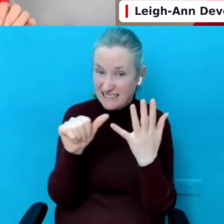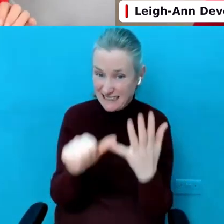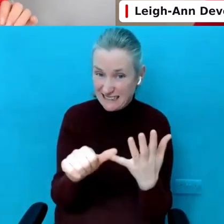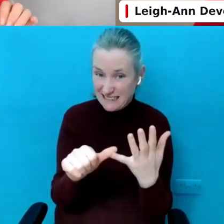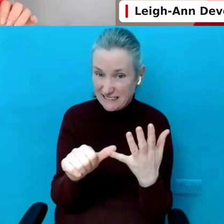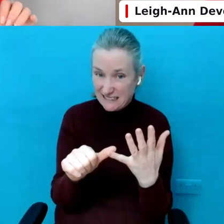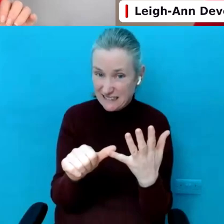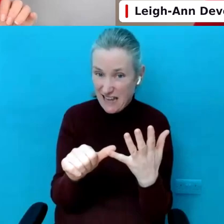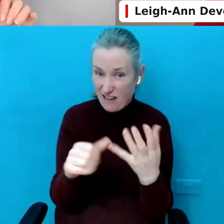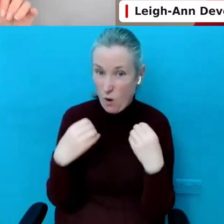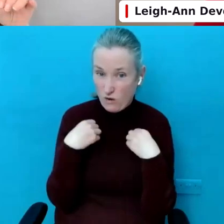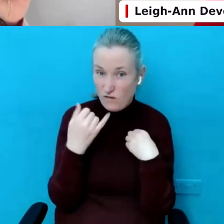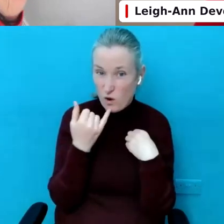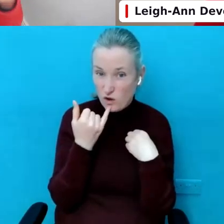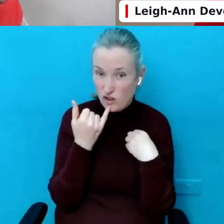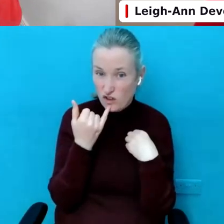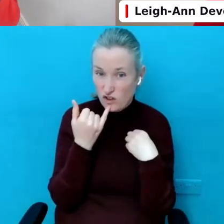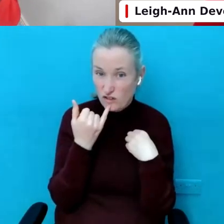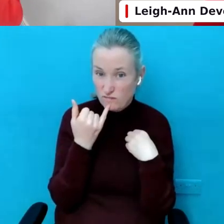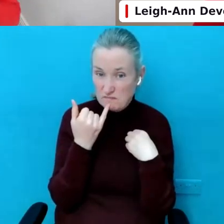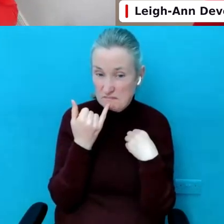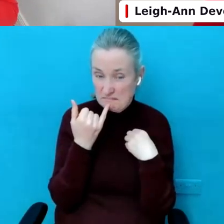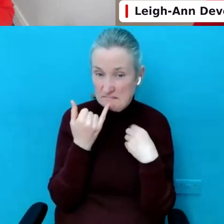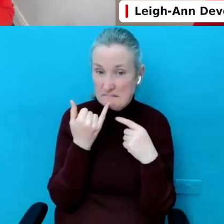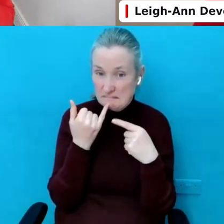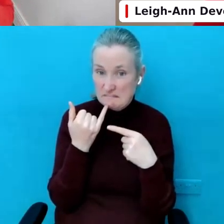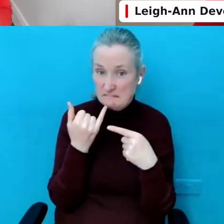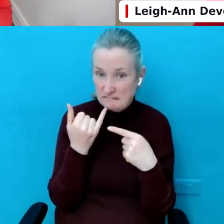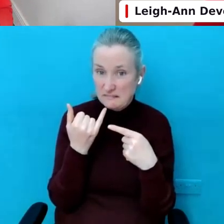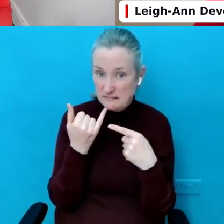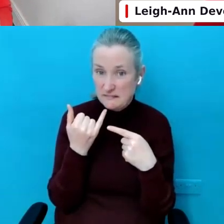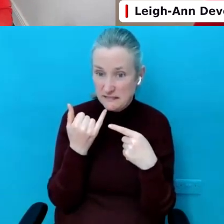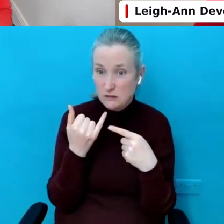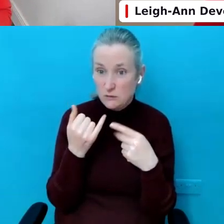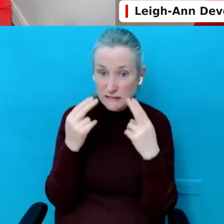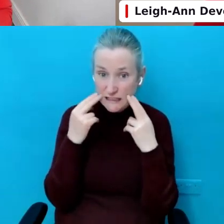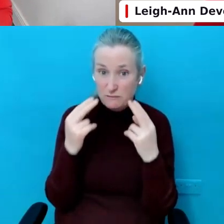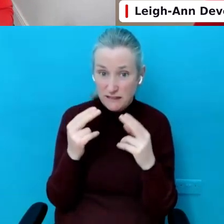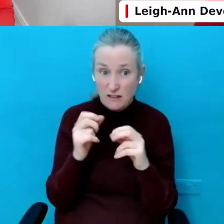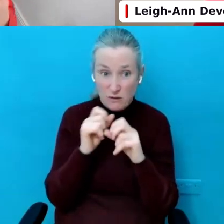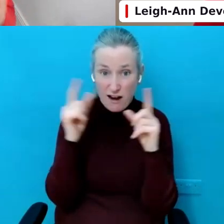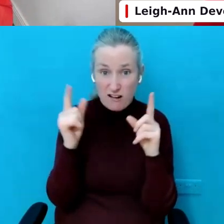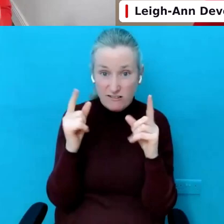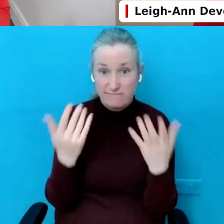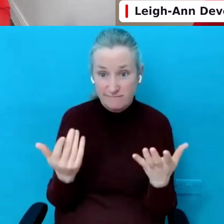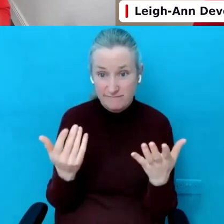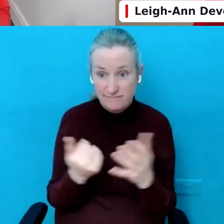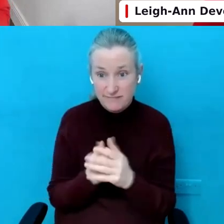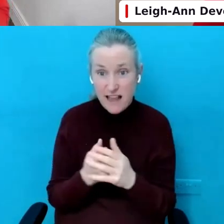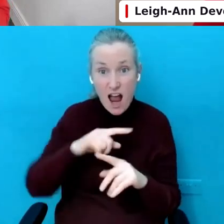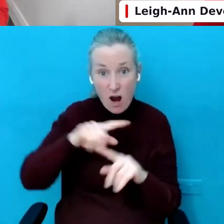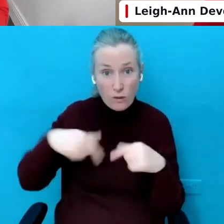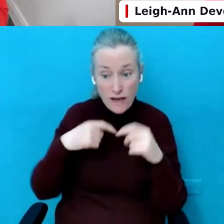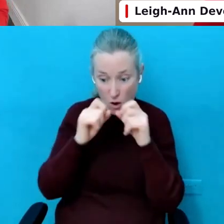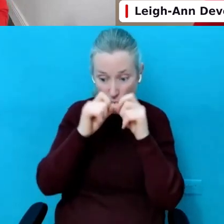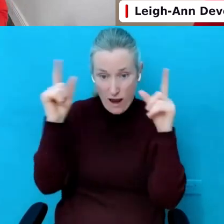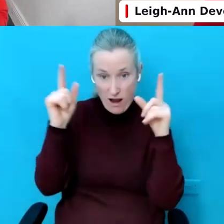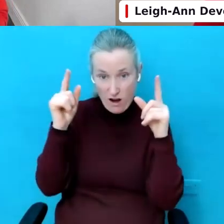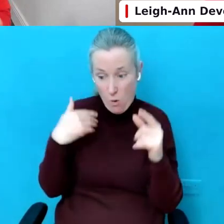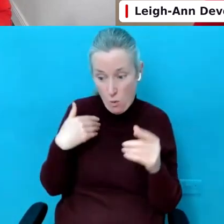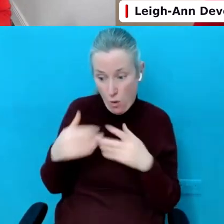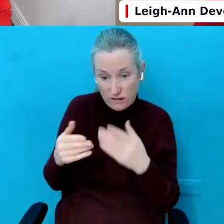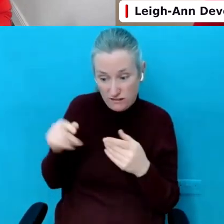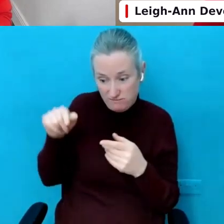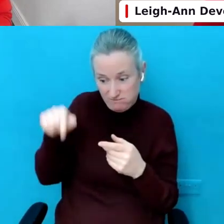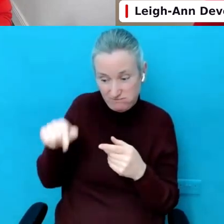own smartphone. You know, this is something that we need to be conscious of. Are we aware of what's in those